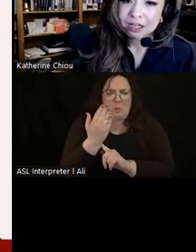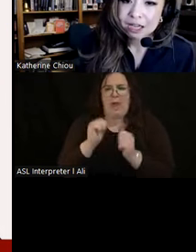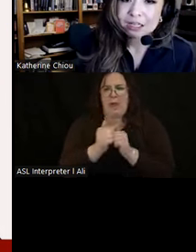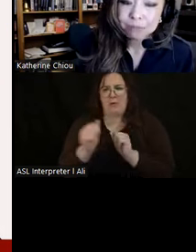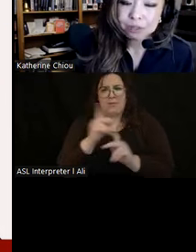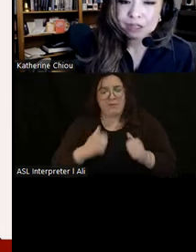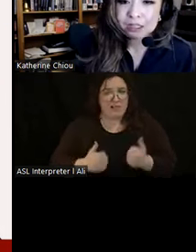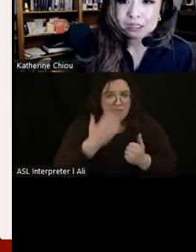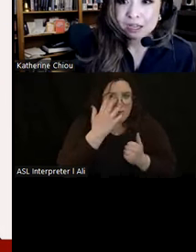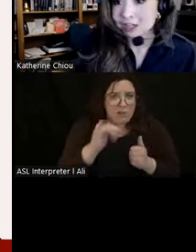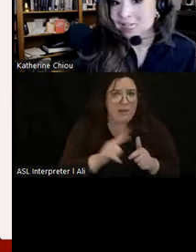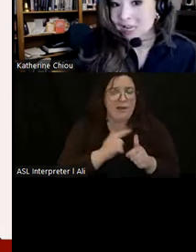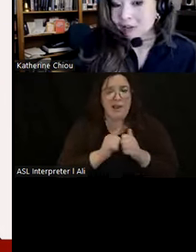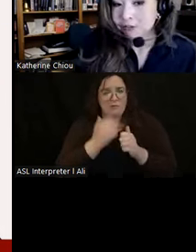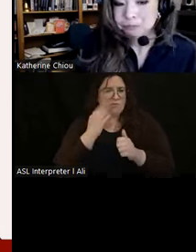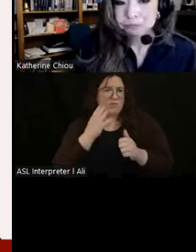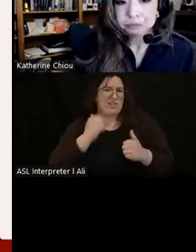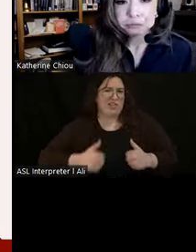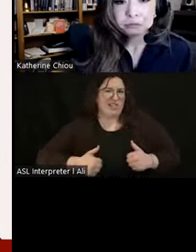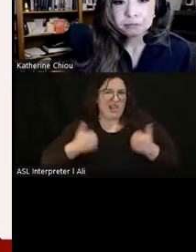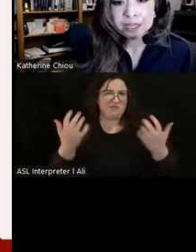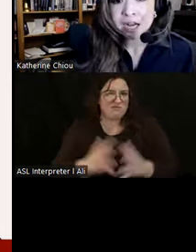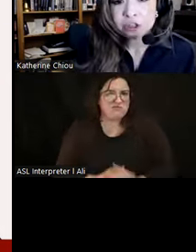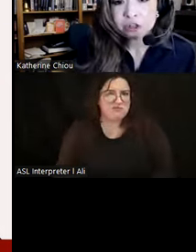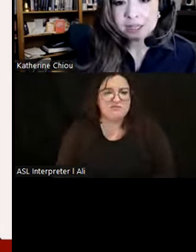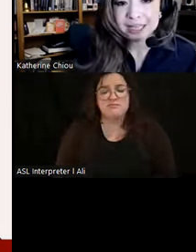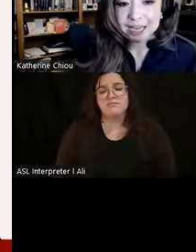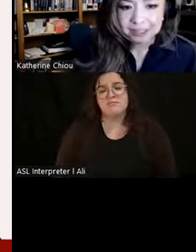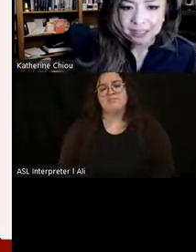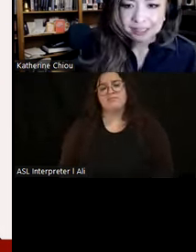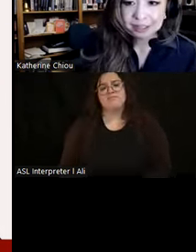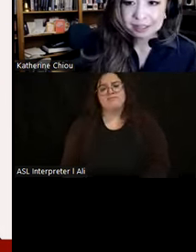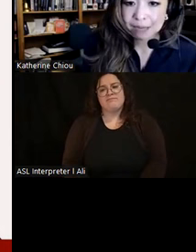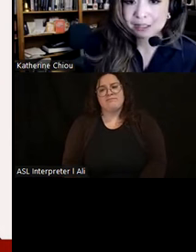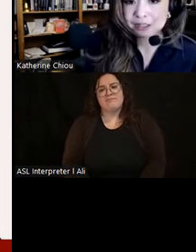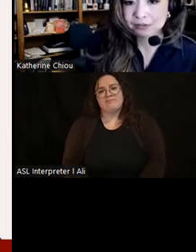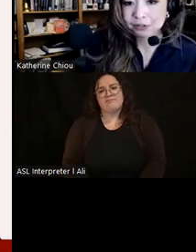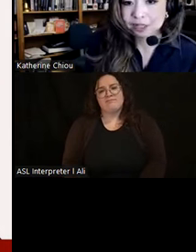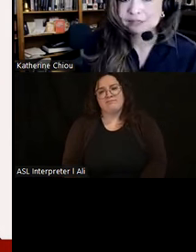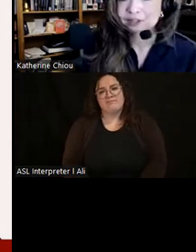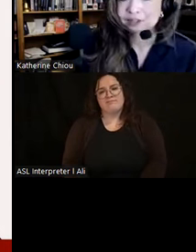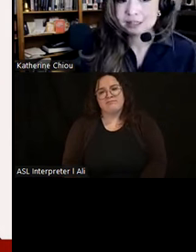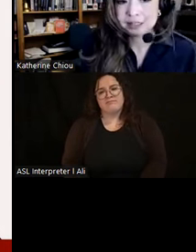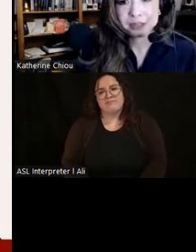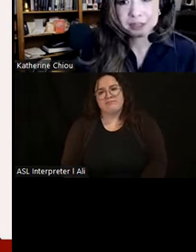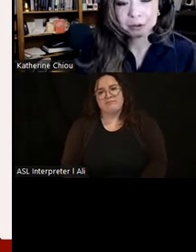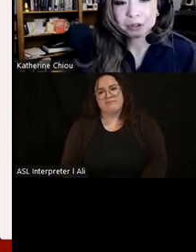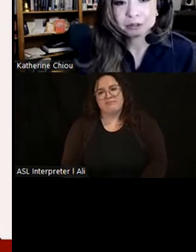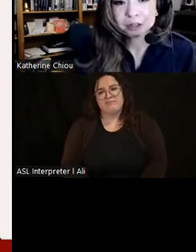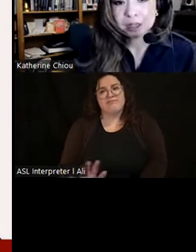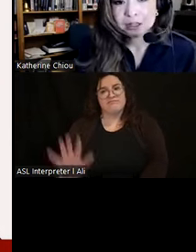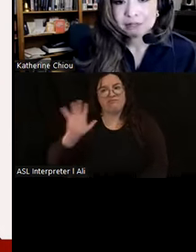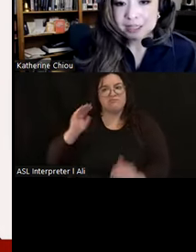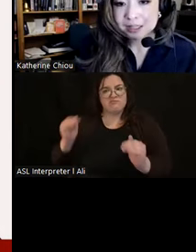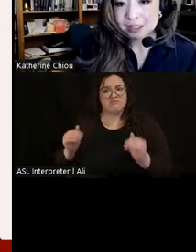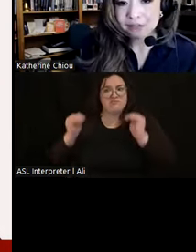and experienced everyday life. In contrast to the excess and the sloppiness of food activities in San Jose de Moro,